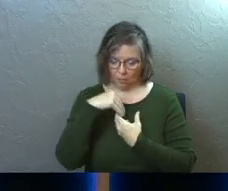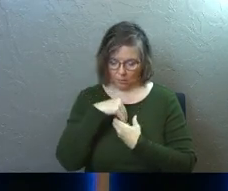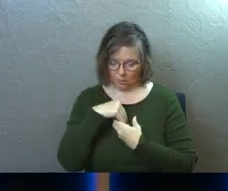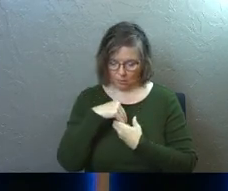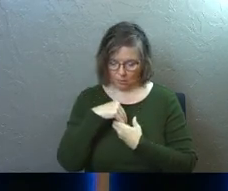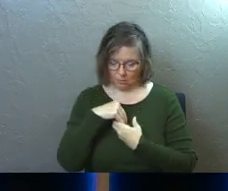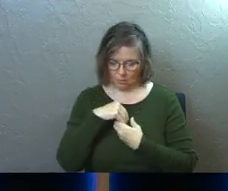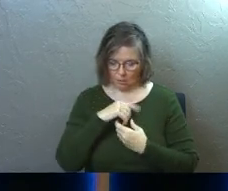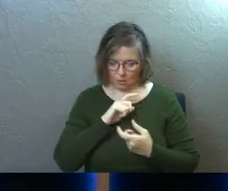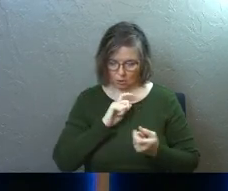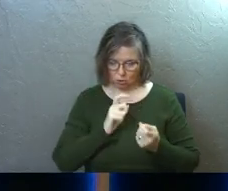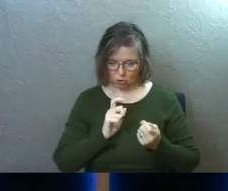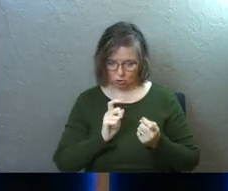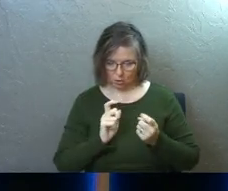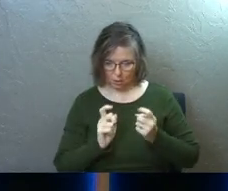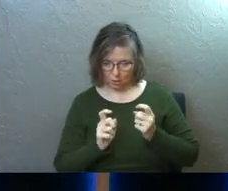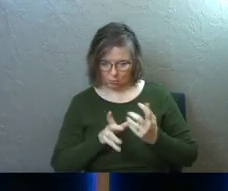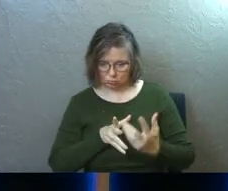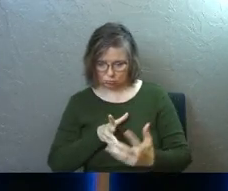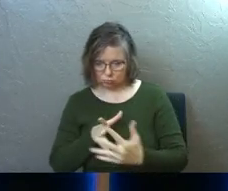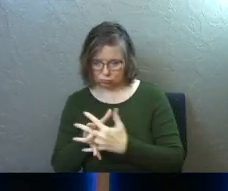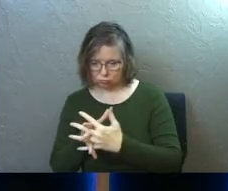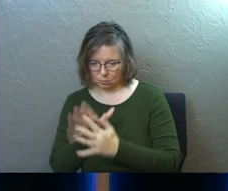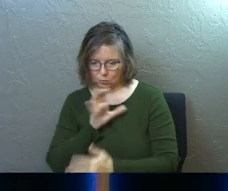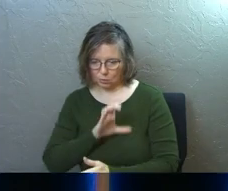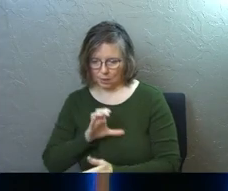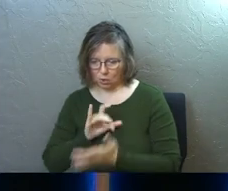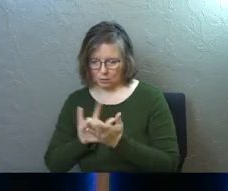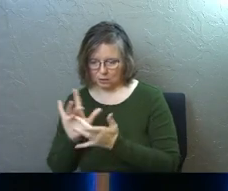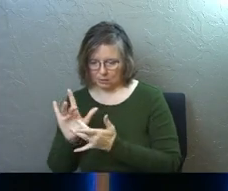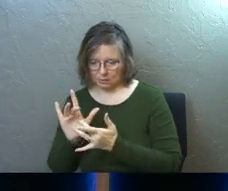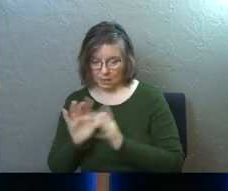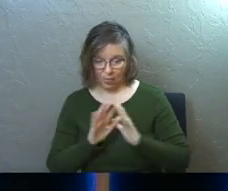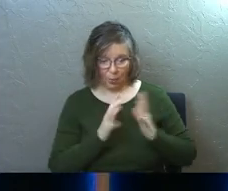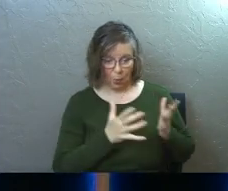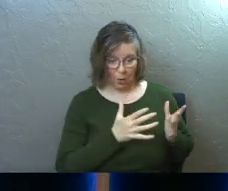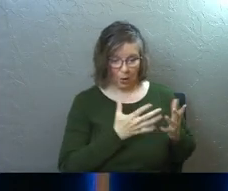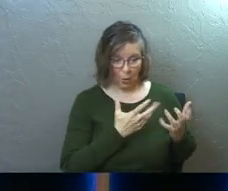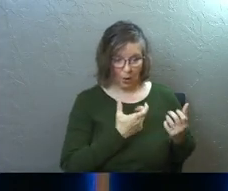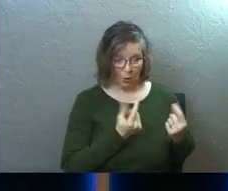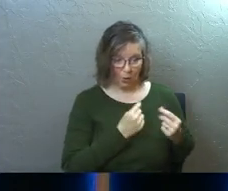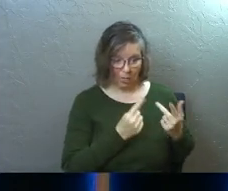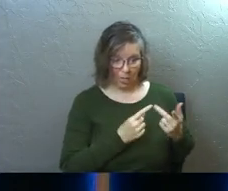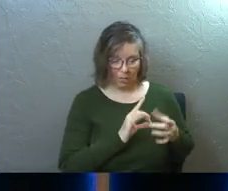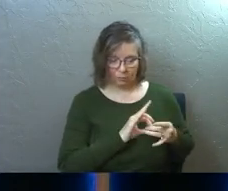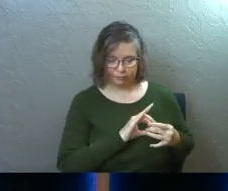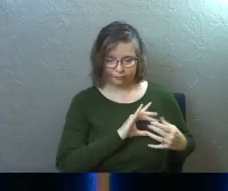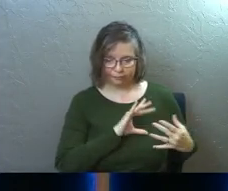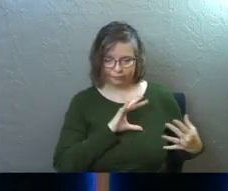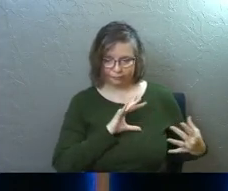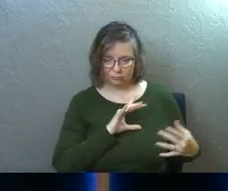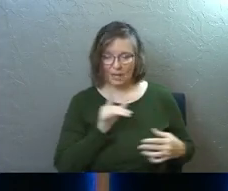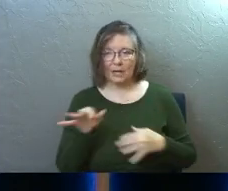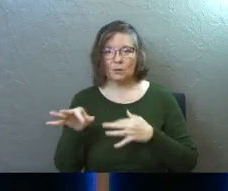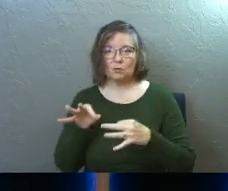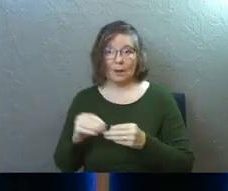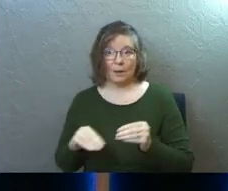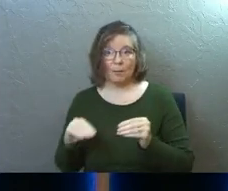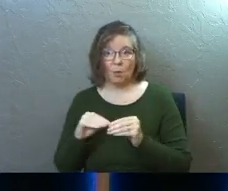and they're going to free us from this world. And then he's going to go and he's going to describe it more.